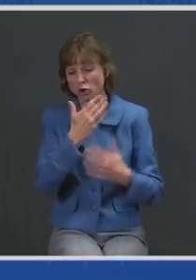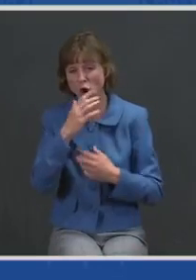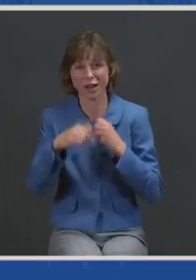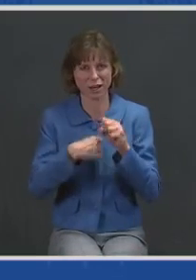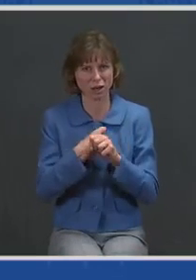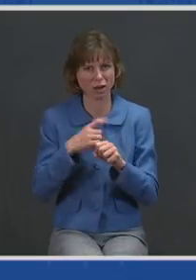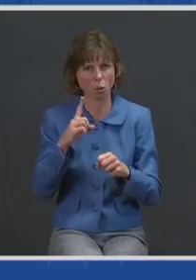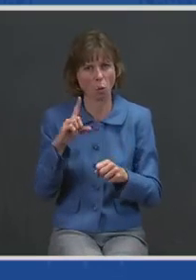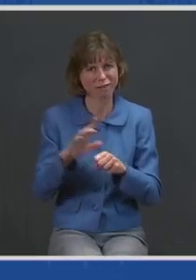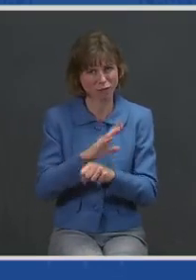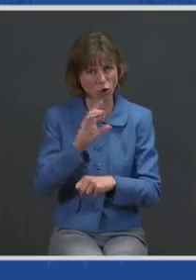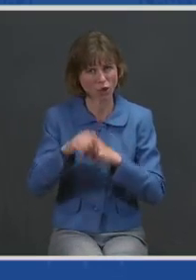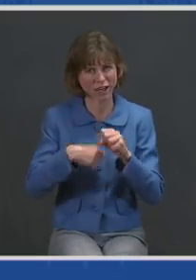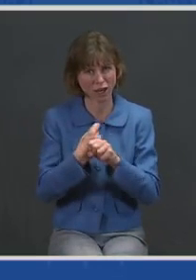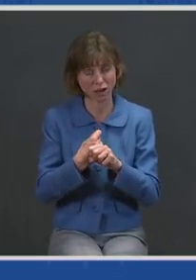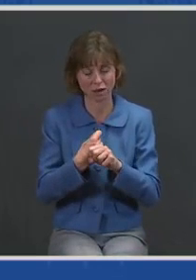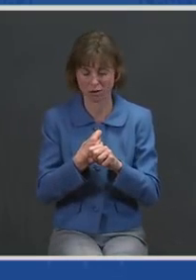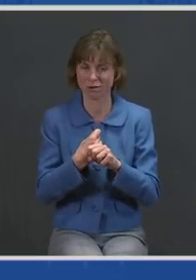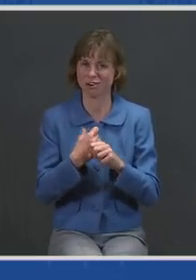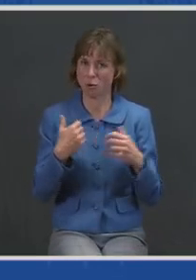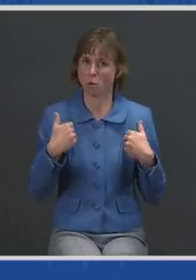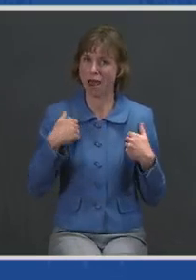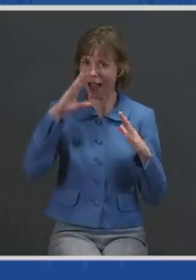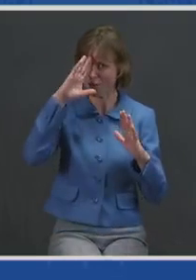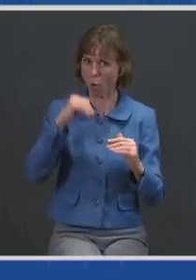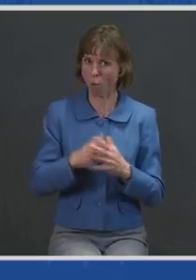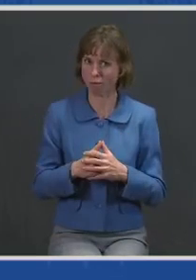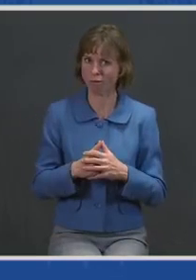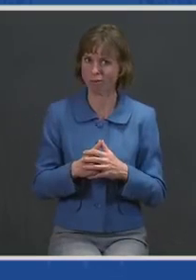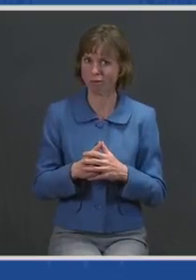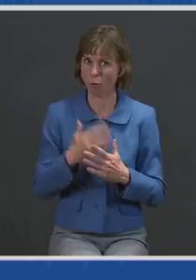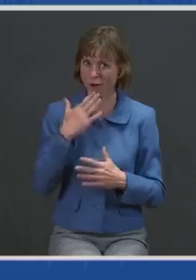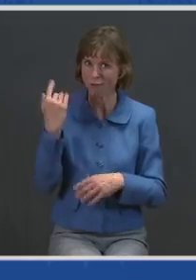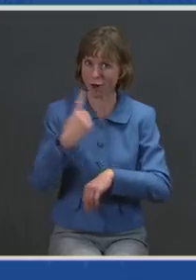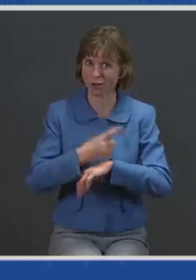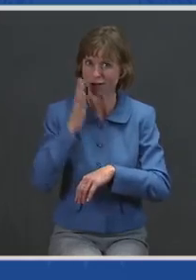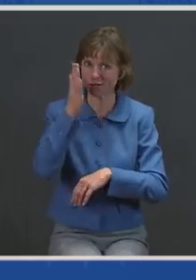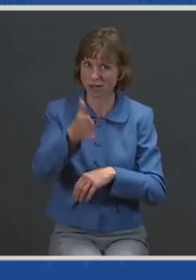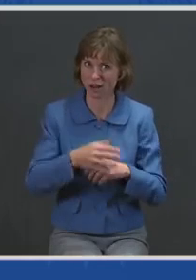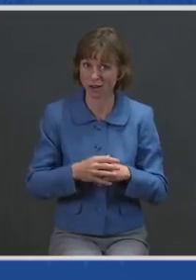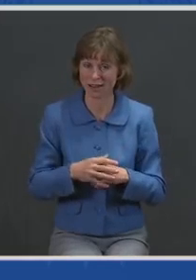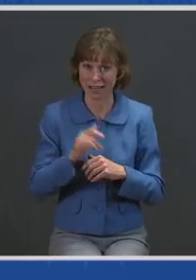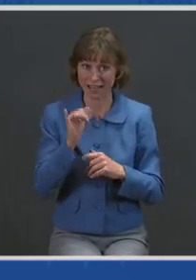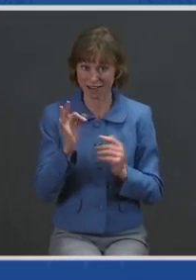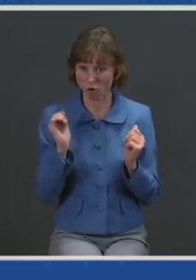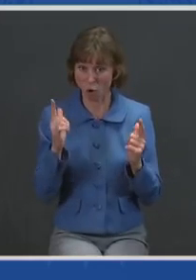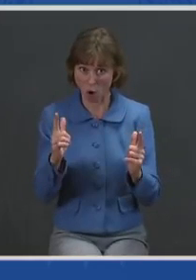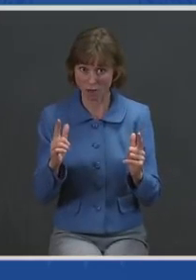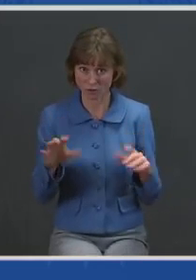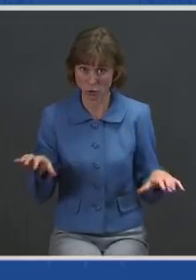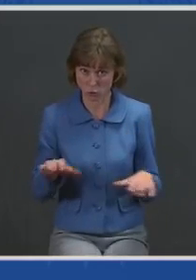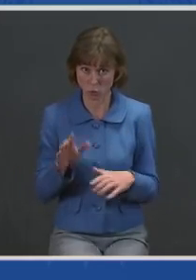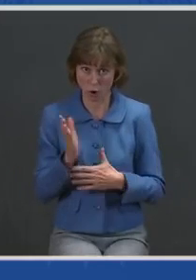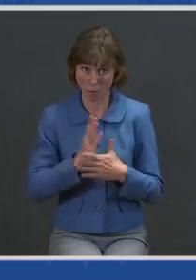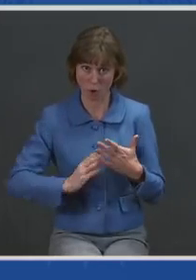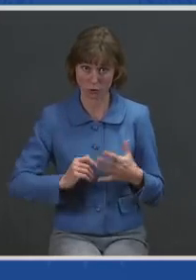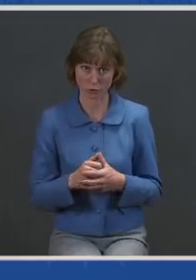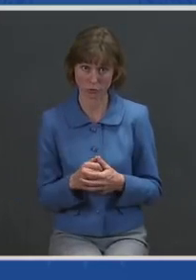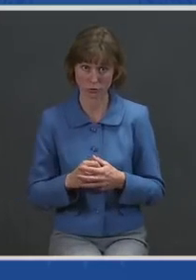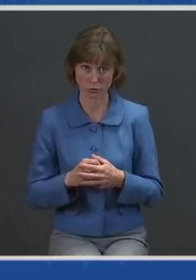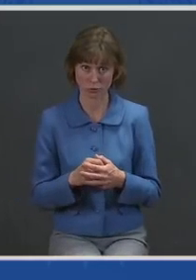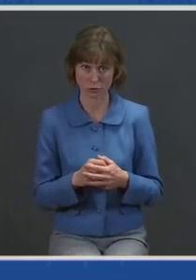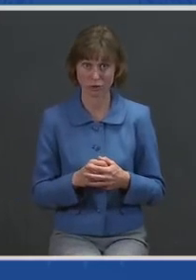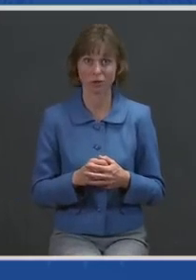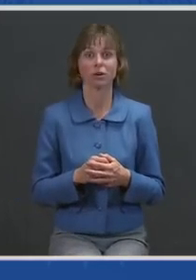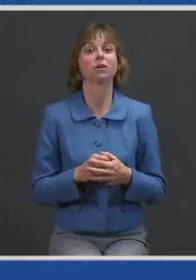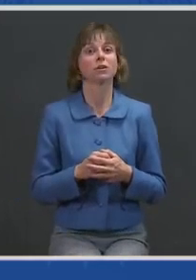year, there is hope and light of better days ahead. If we all do our part, this